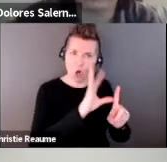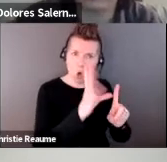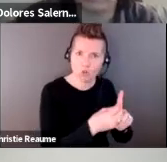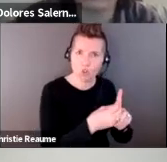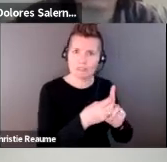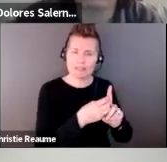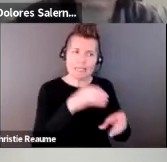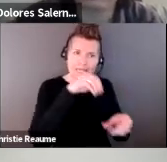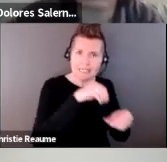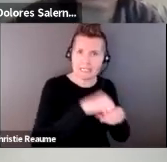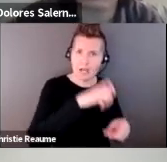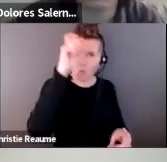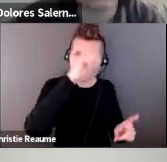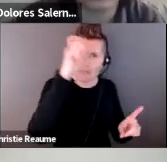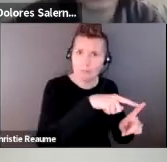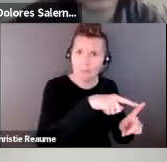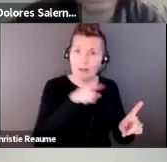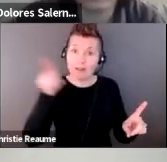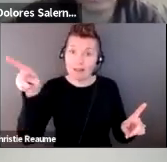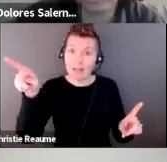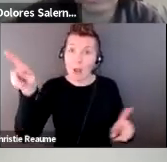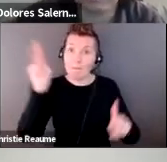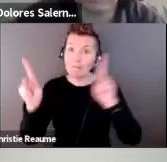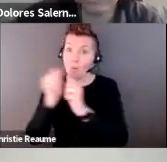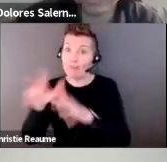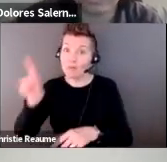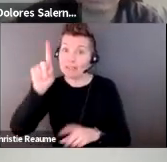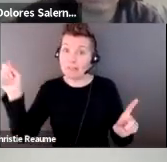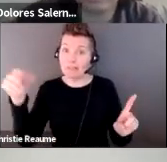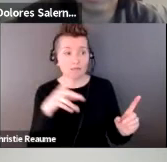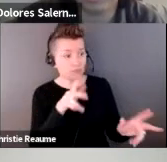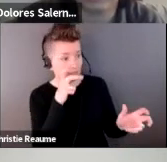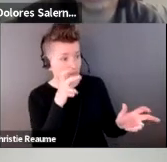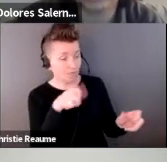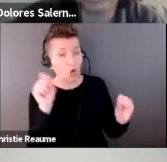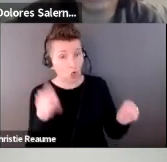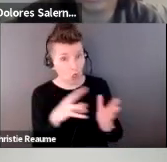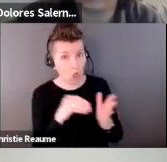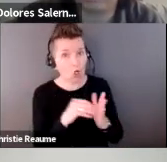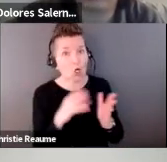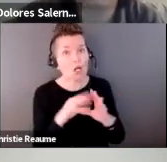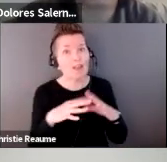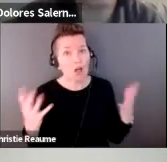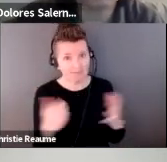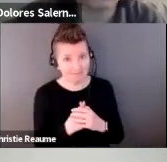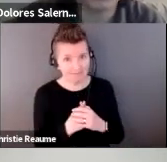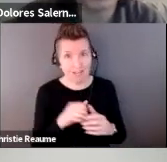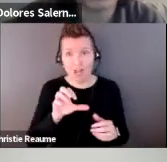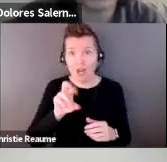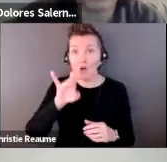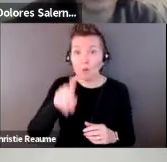people could learn from. To end with one of their examples, Crip Emotional Intelligence, quote,